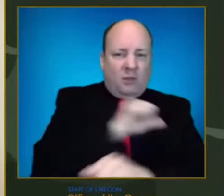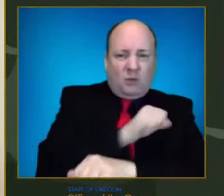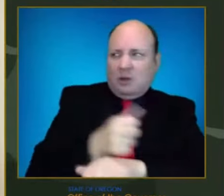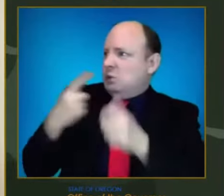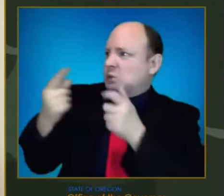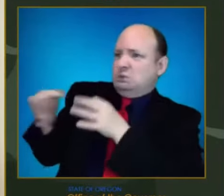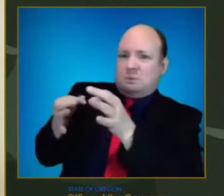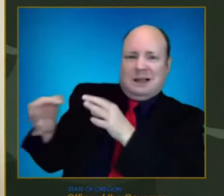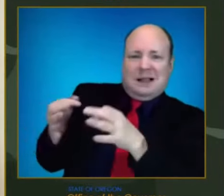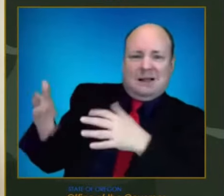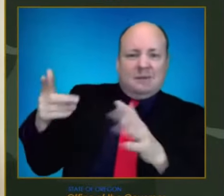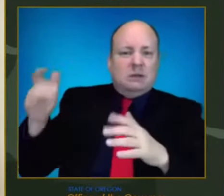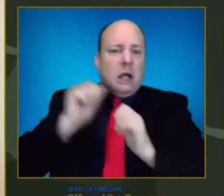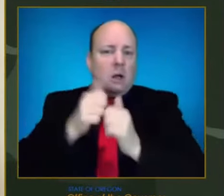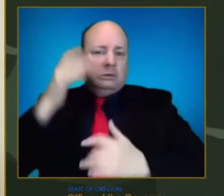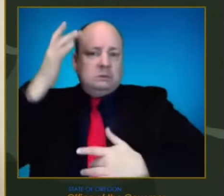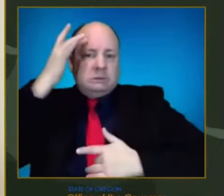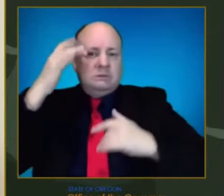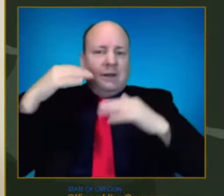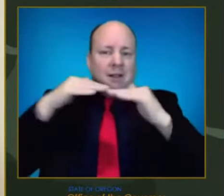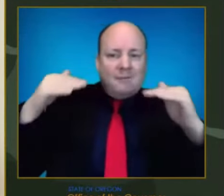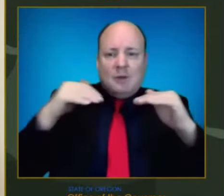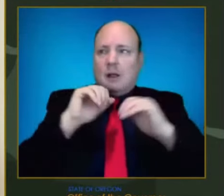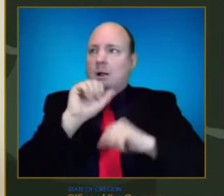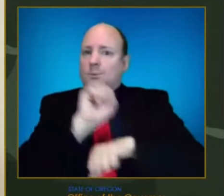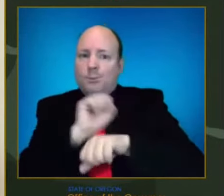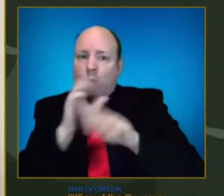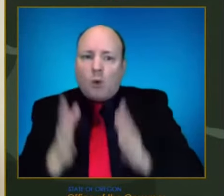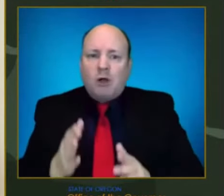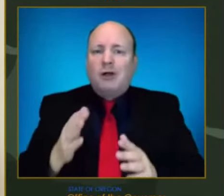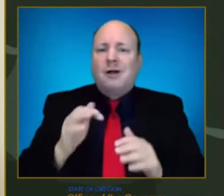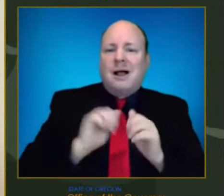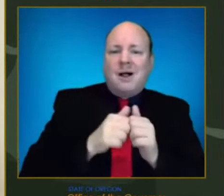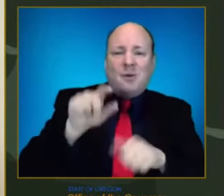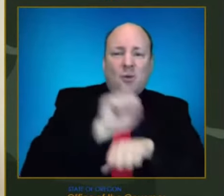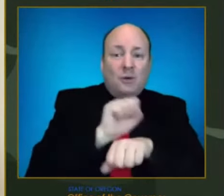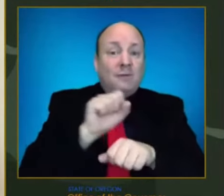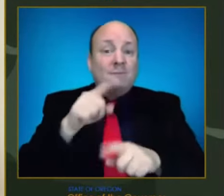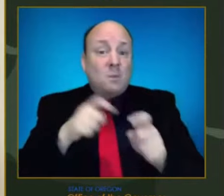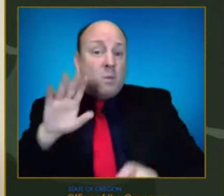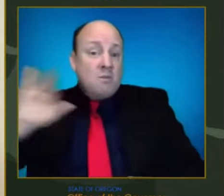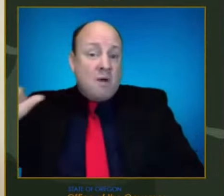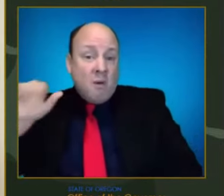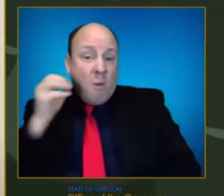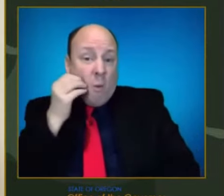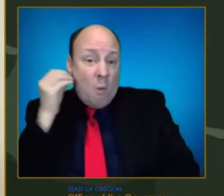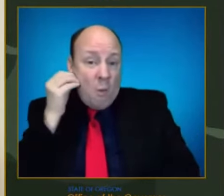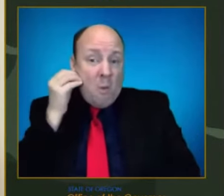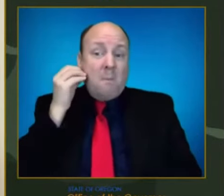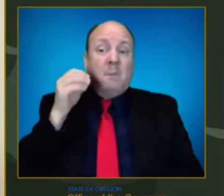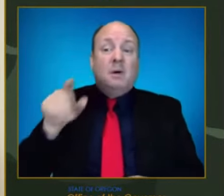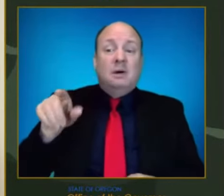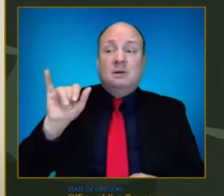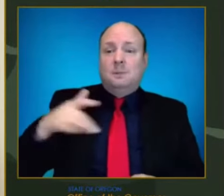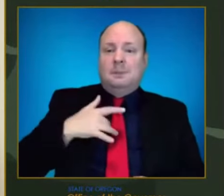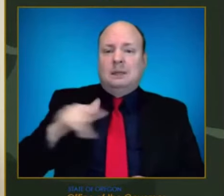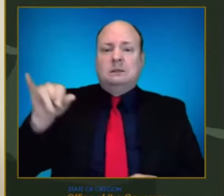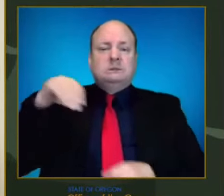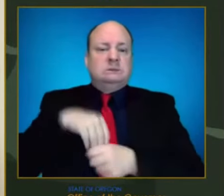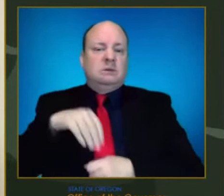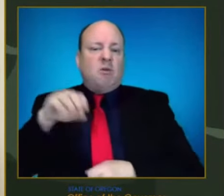state employees that have been working remotely were expected to be back in the office after the first of the year.